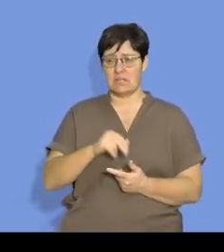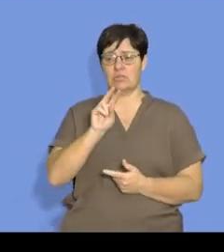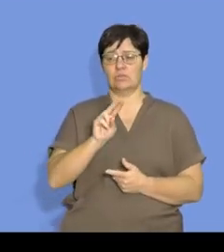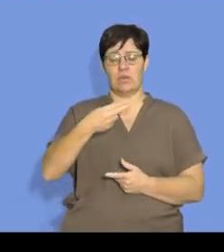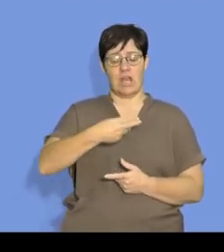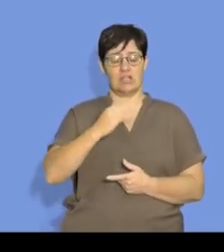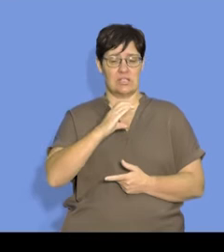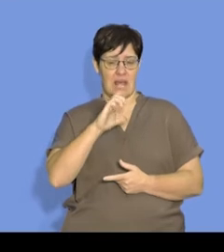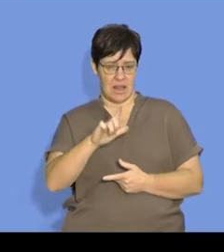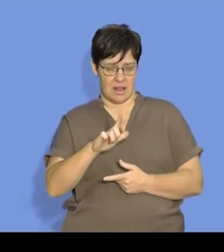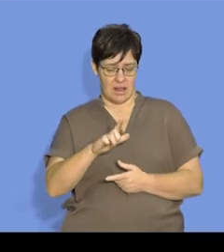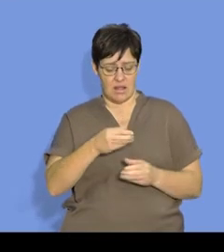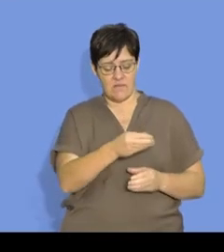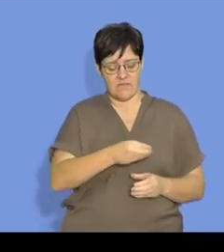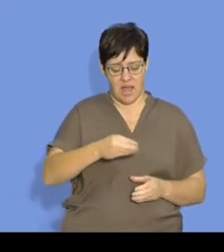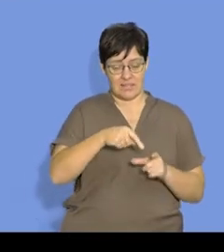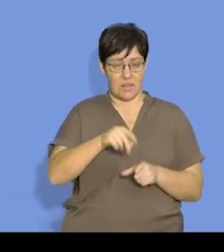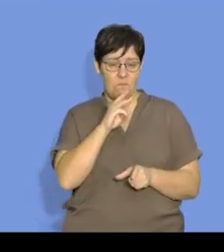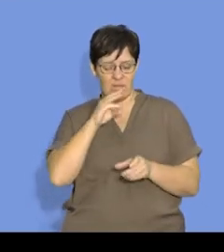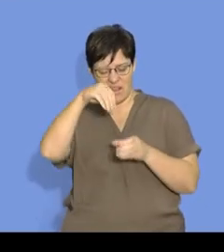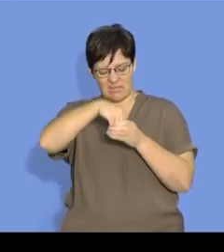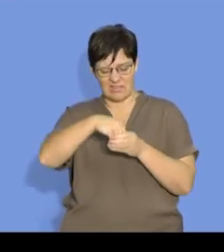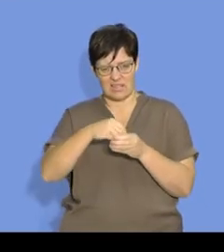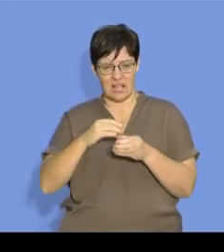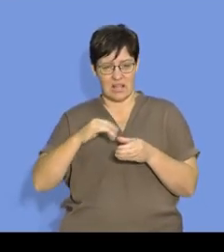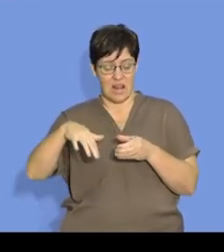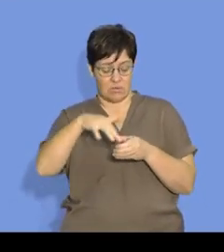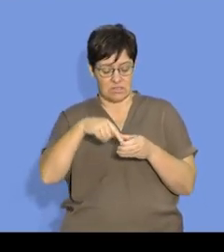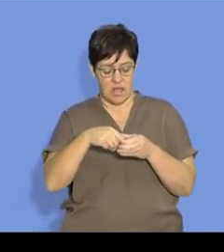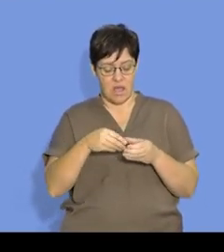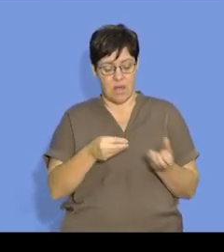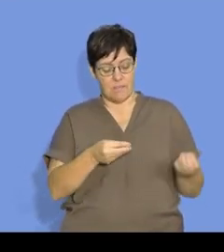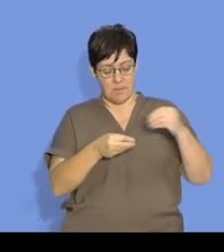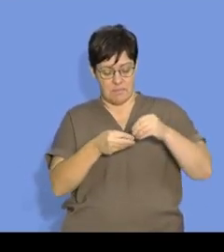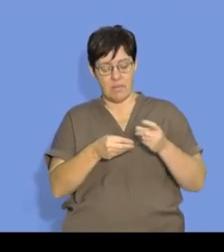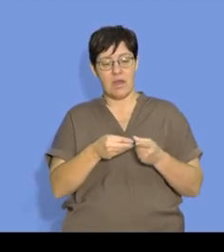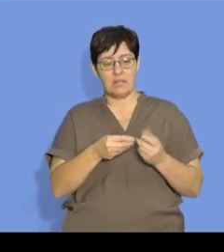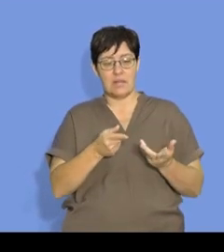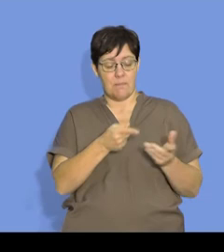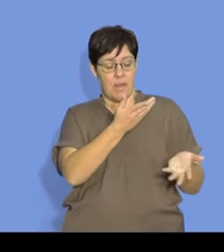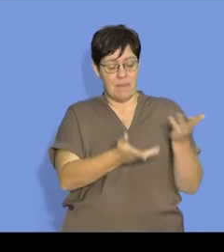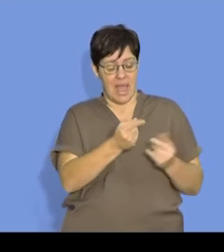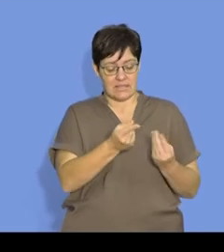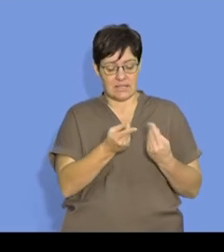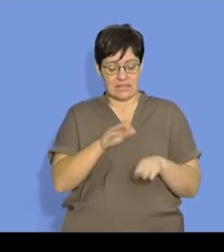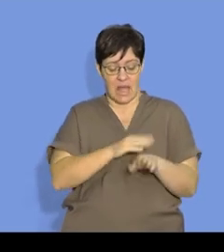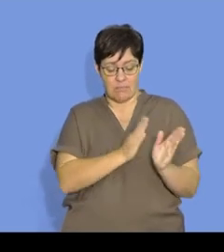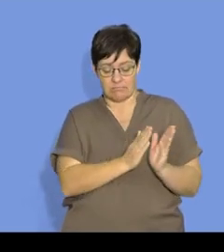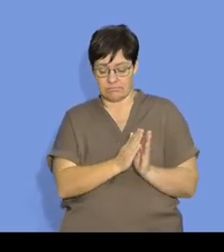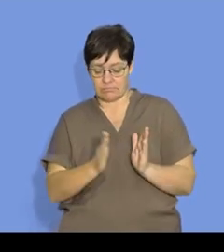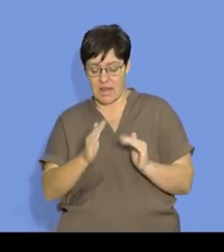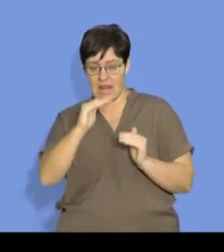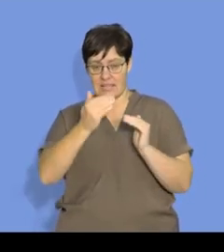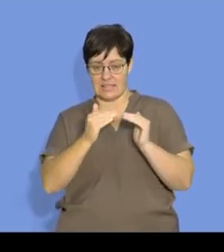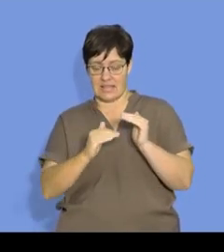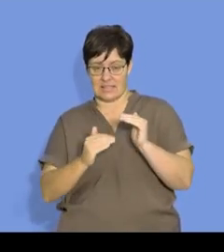flask to get to see how the mass decreases over time. Now, just before we're going